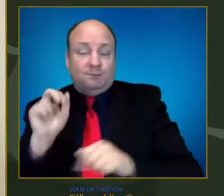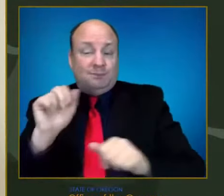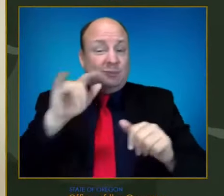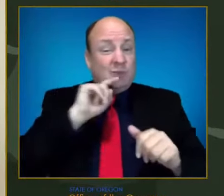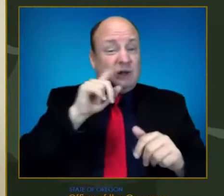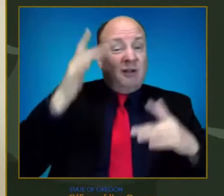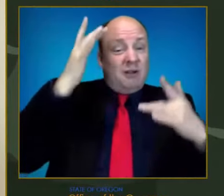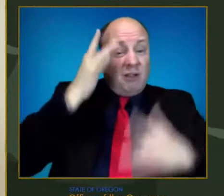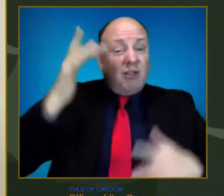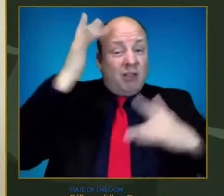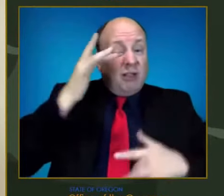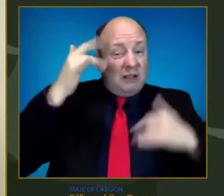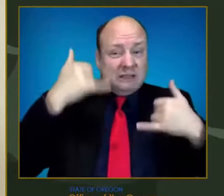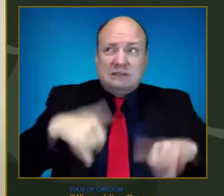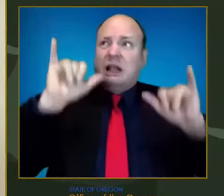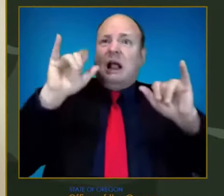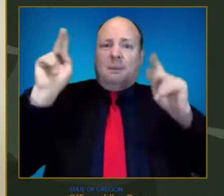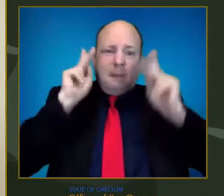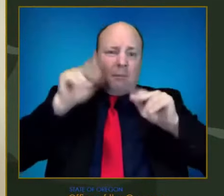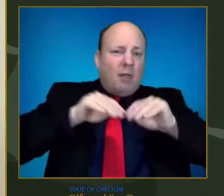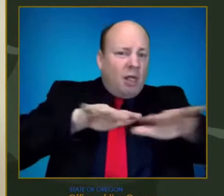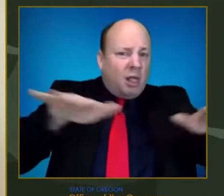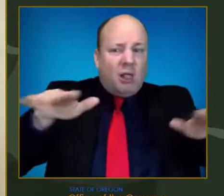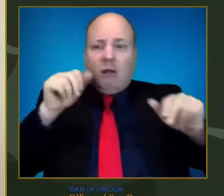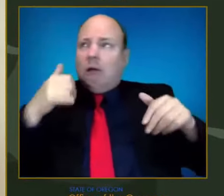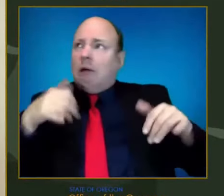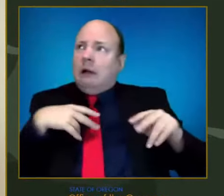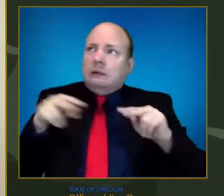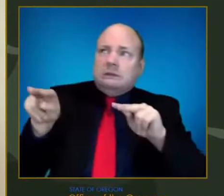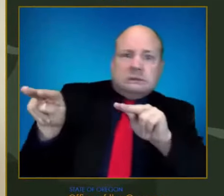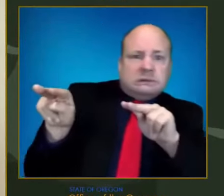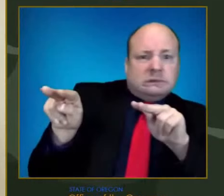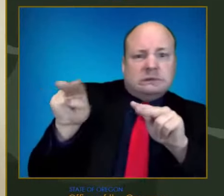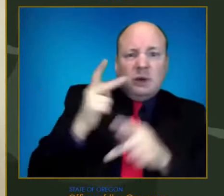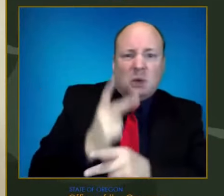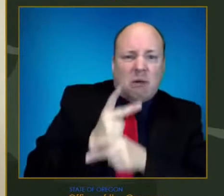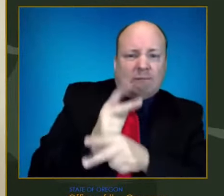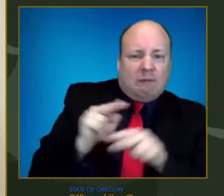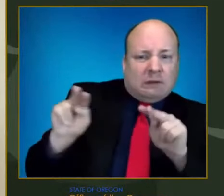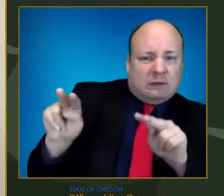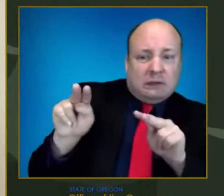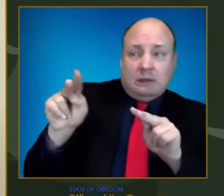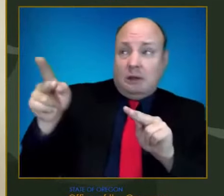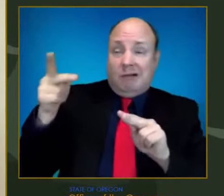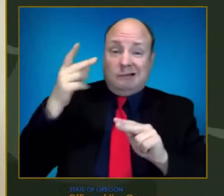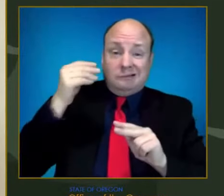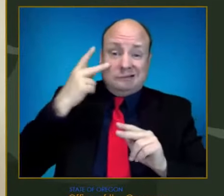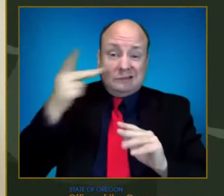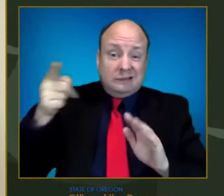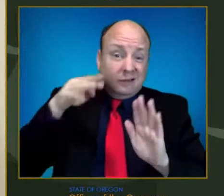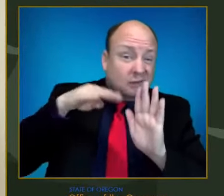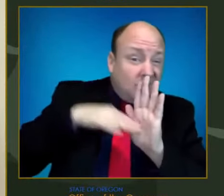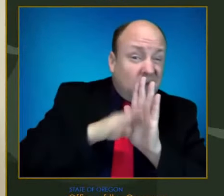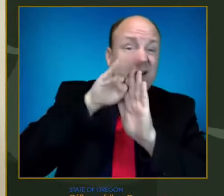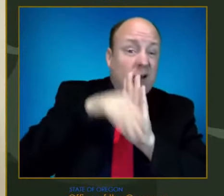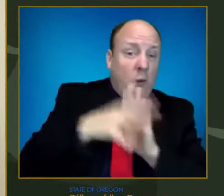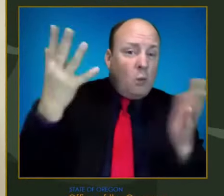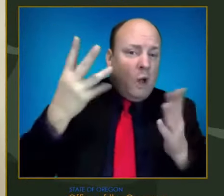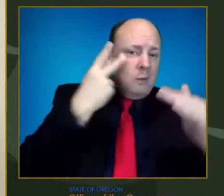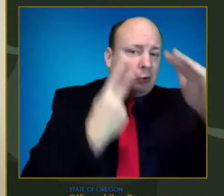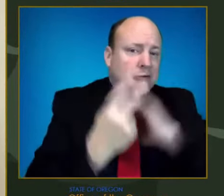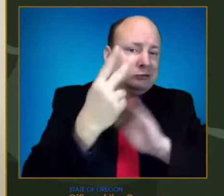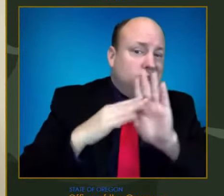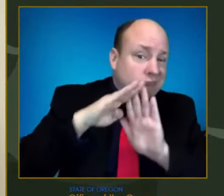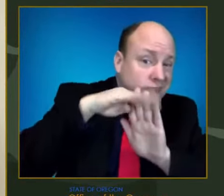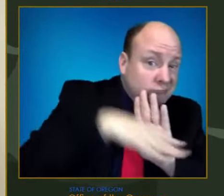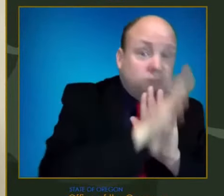The modeling Dr. Graven will share today may be disheartening for everyone. I know we are all ready for COVID-19 to